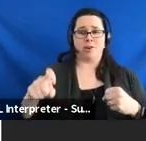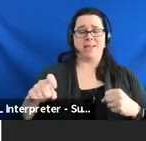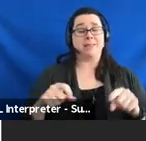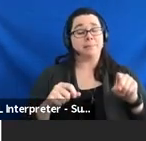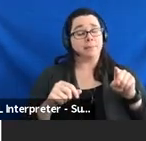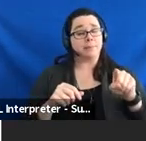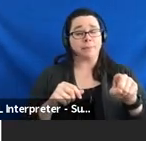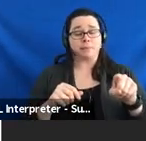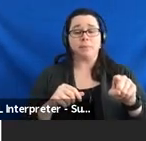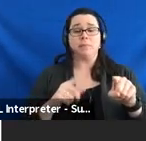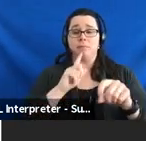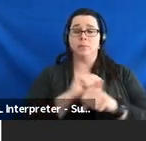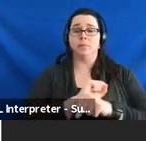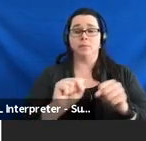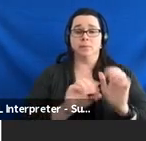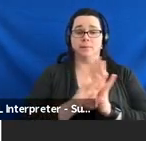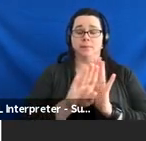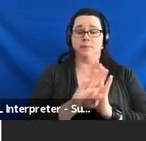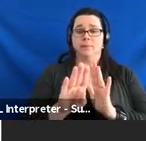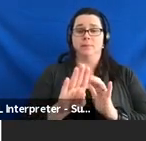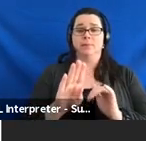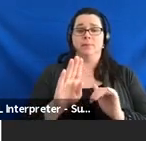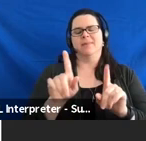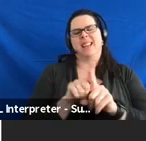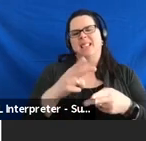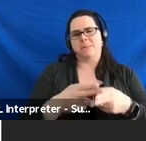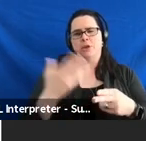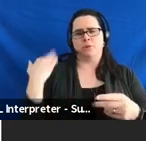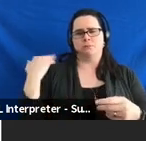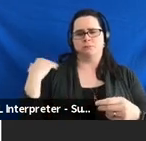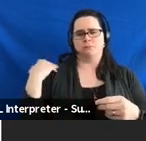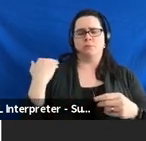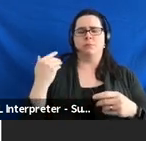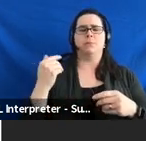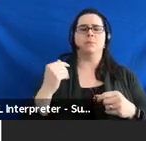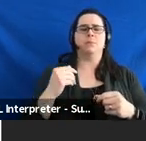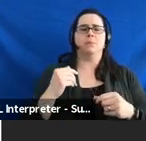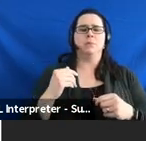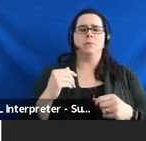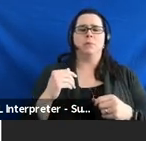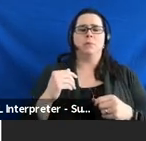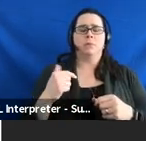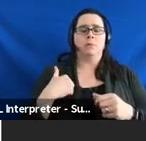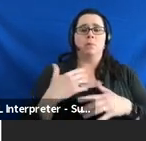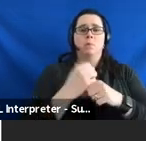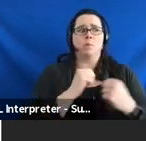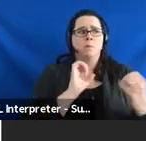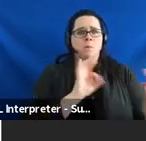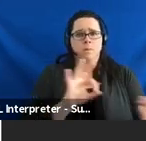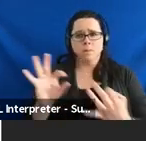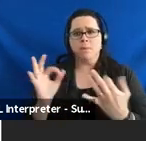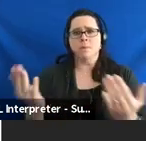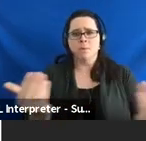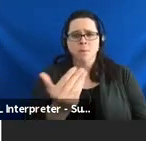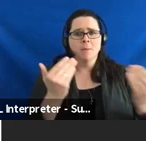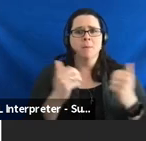one was actually developed, as I mentioned in the beginning, we received a lot of input from